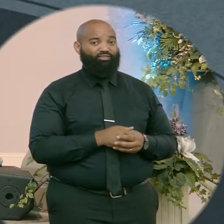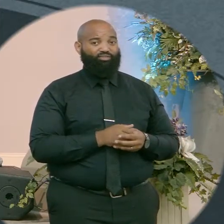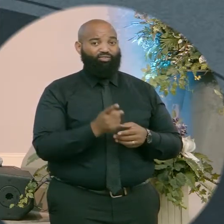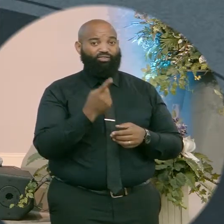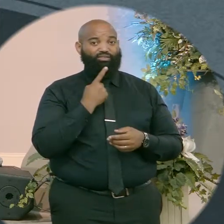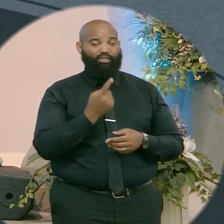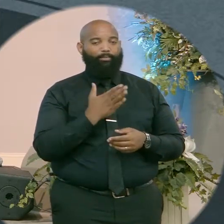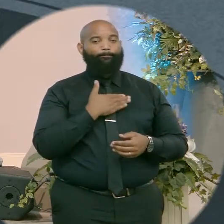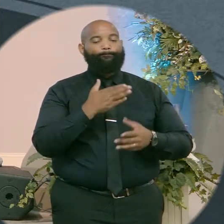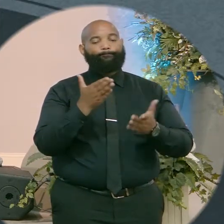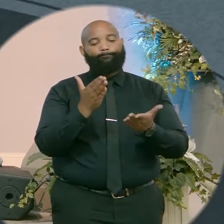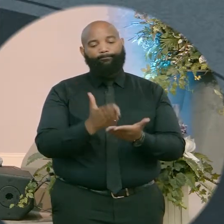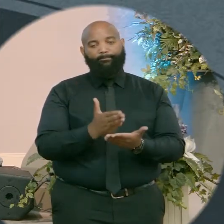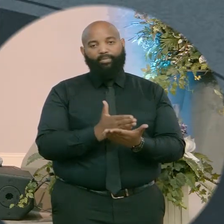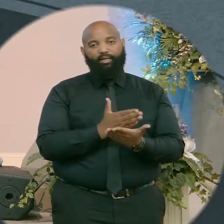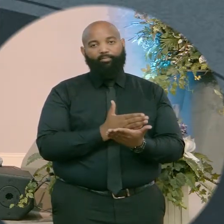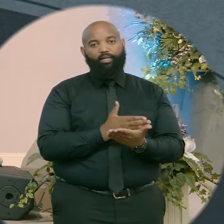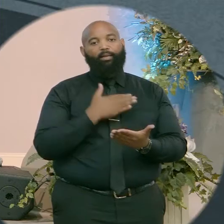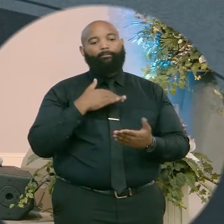what you want an idol.